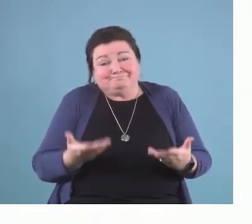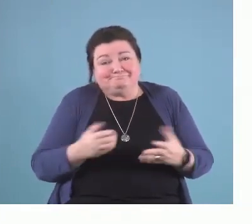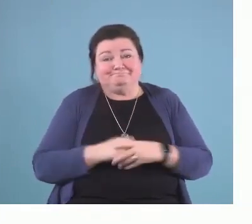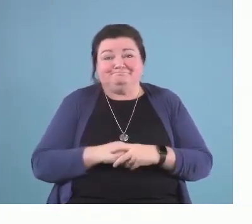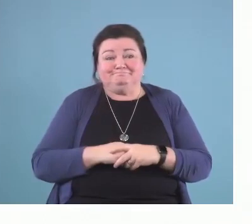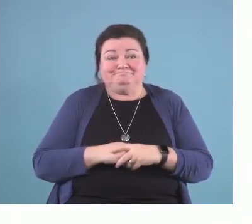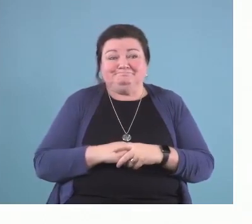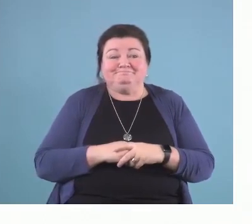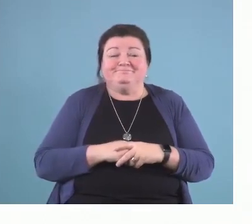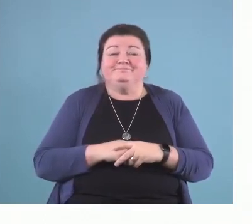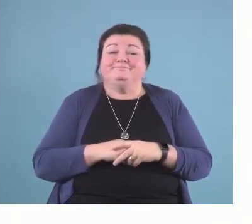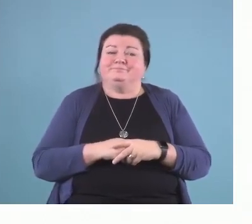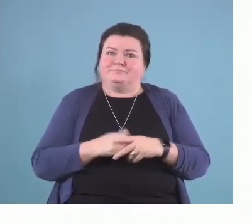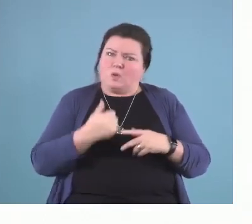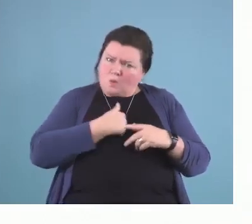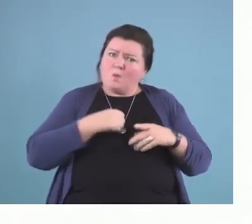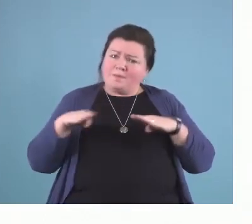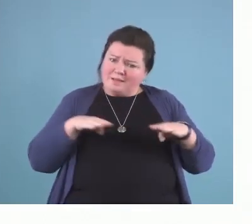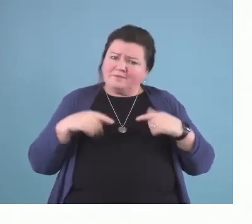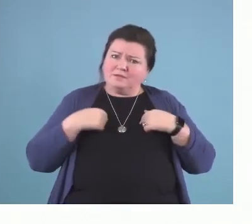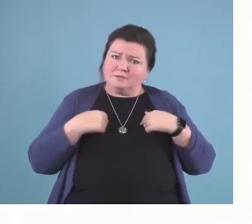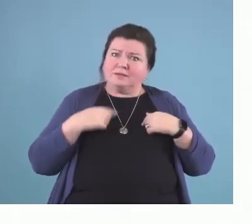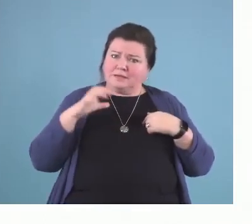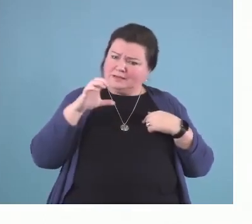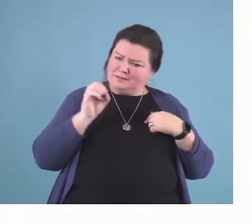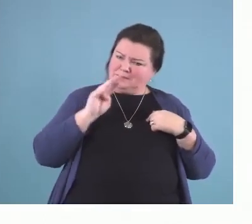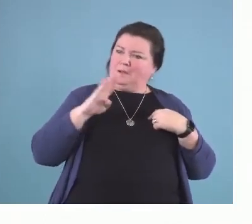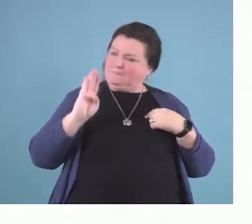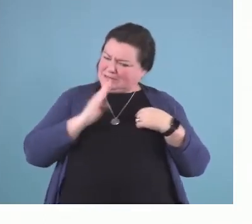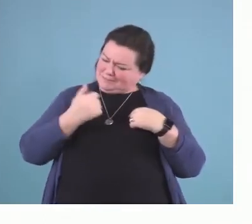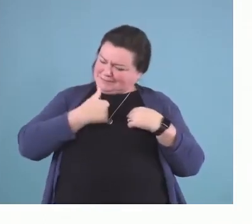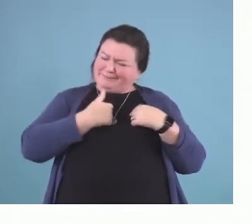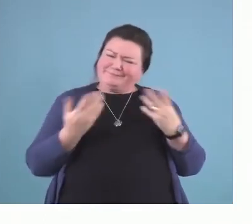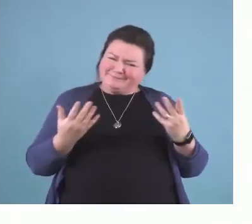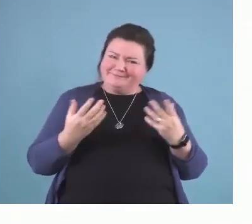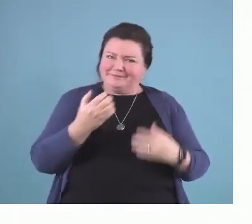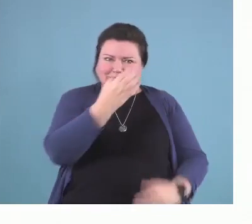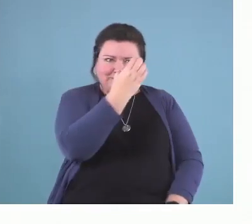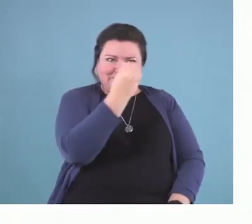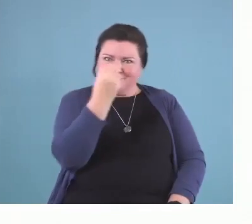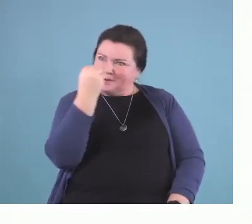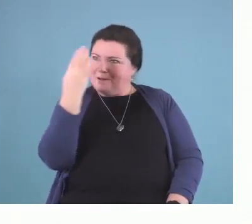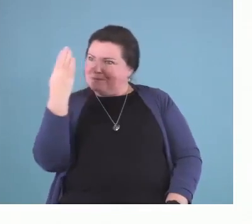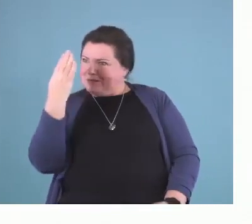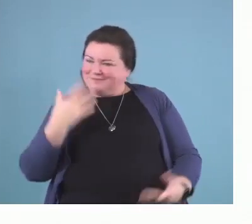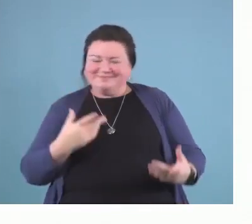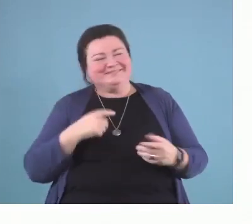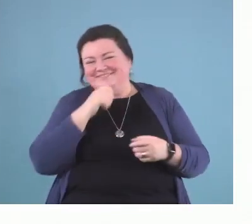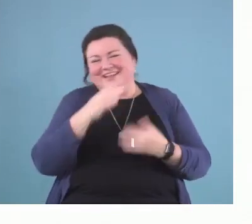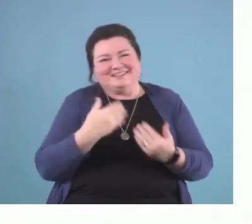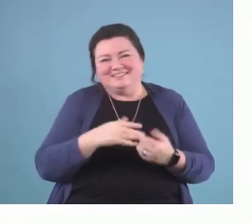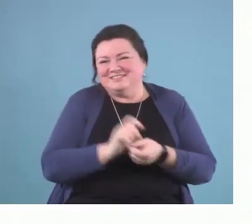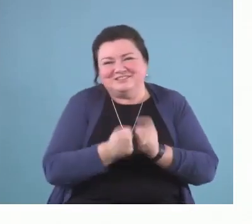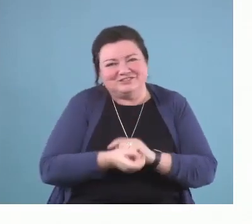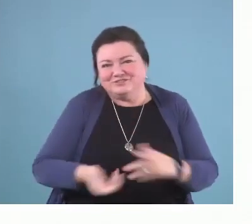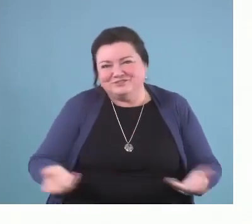So, even your own behavior and I can COM-B myself. So, there you go. It's not easy to change. So, I'm going to go